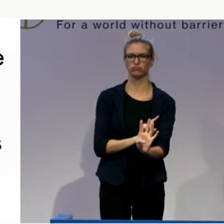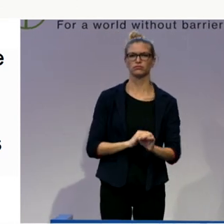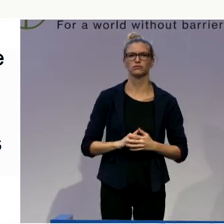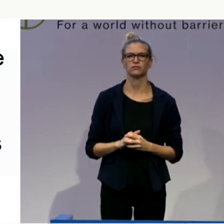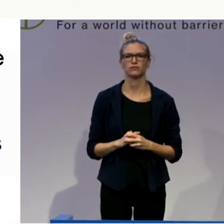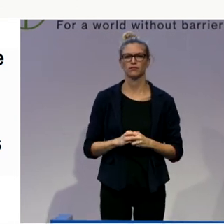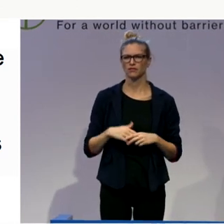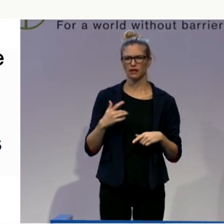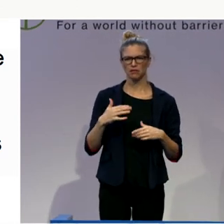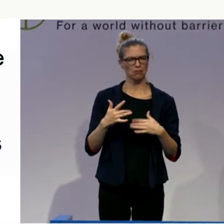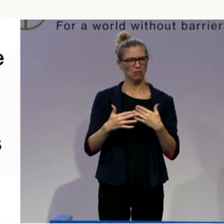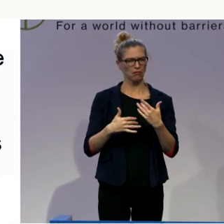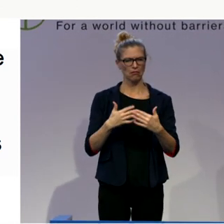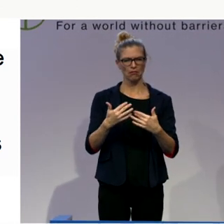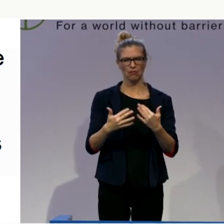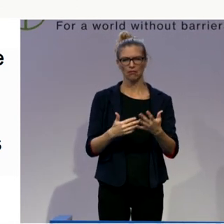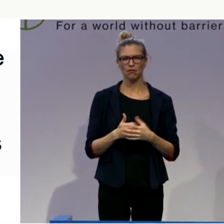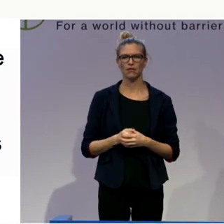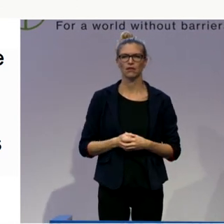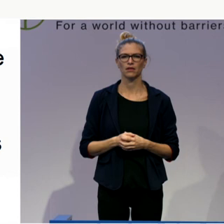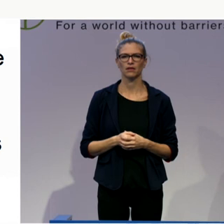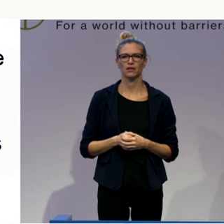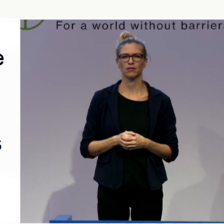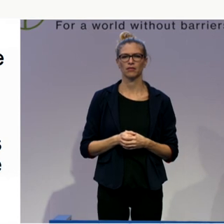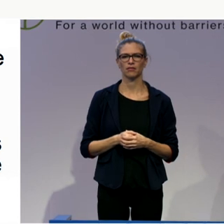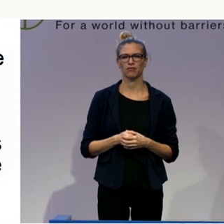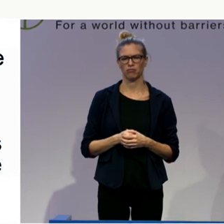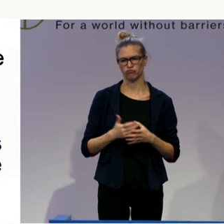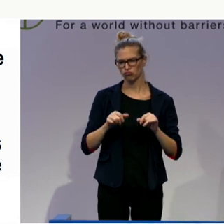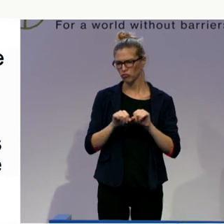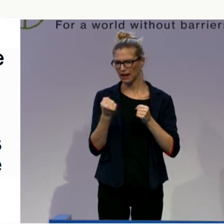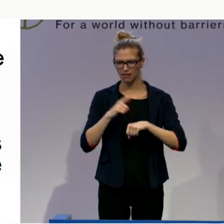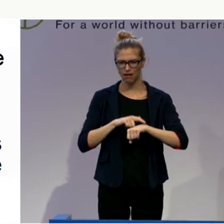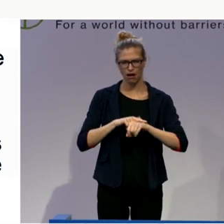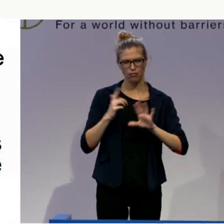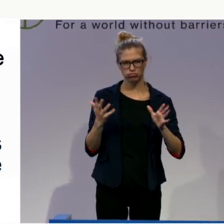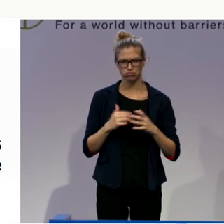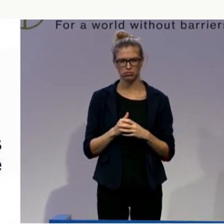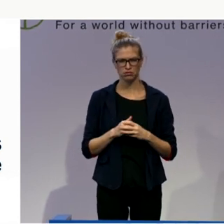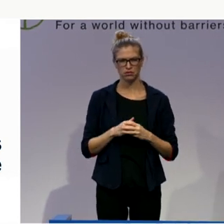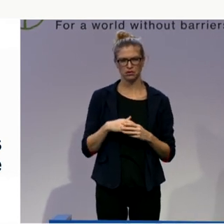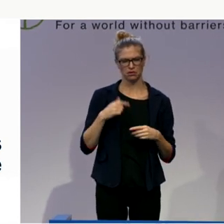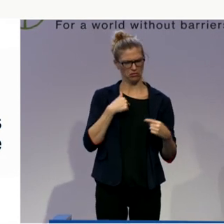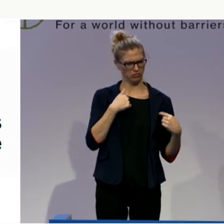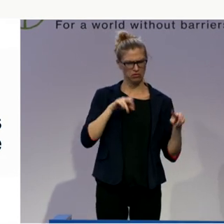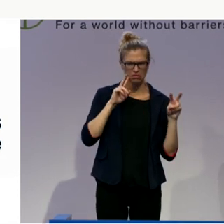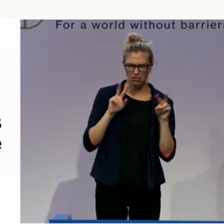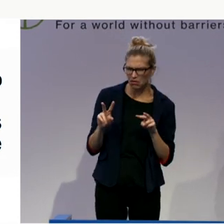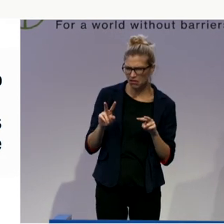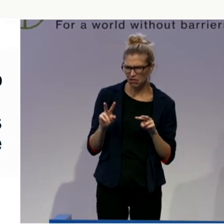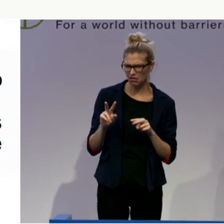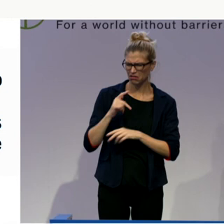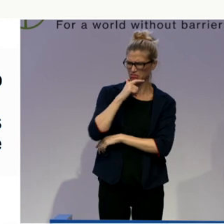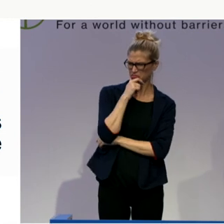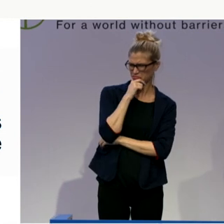and when this relation was seen that it was strange or new for us, one of these self-advocates, you know,